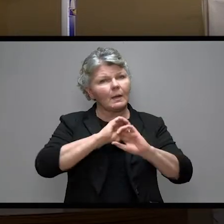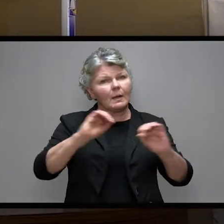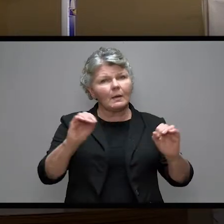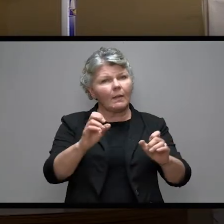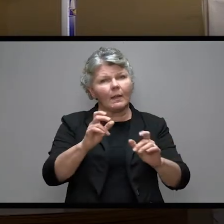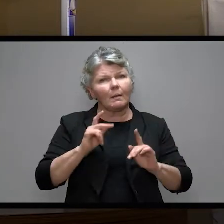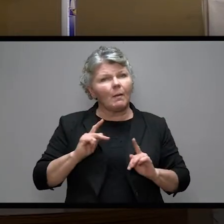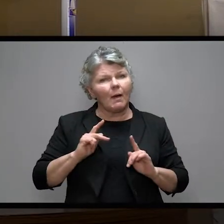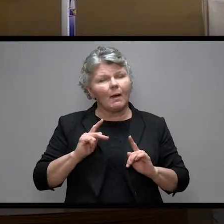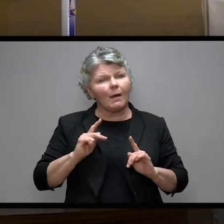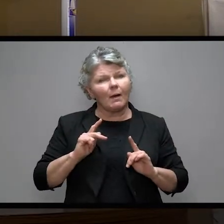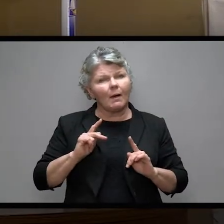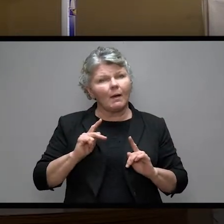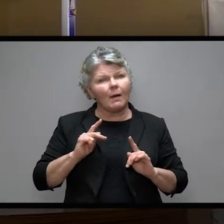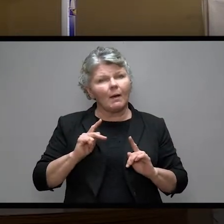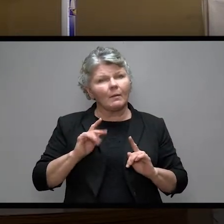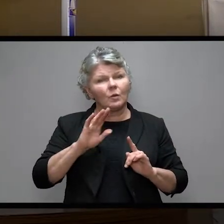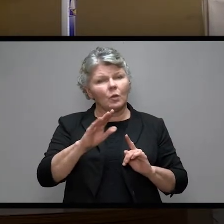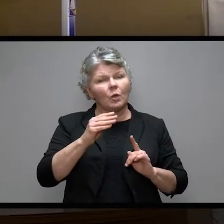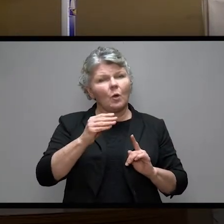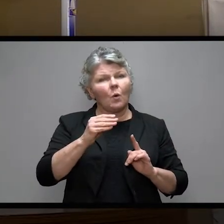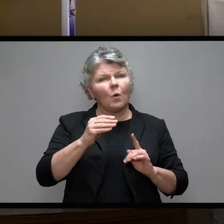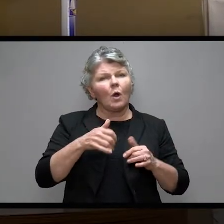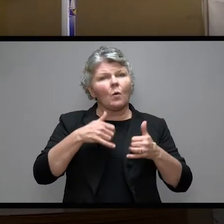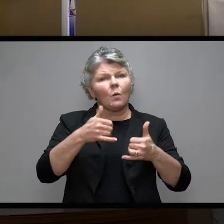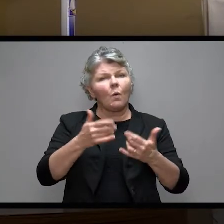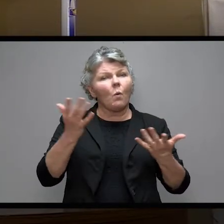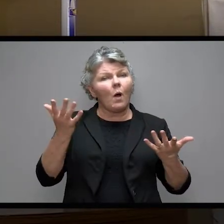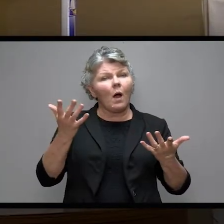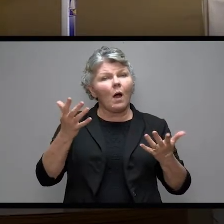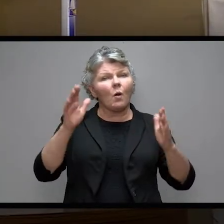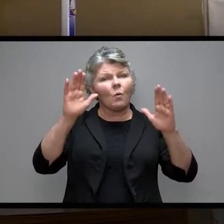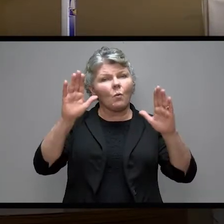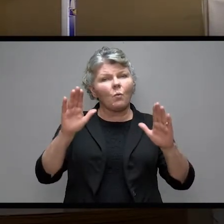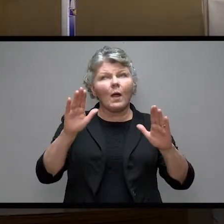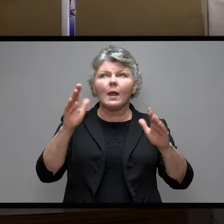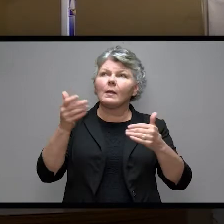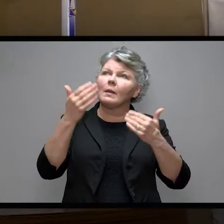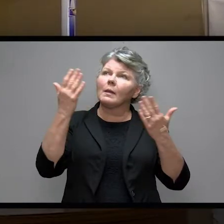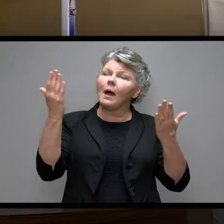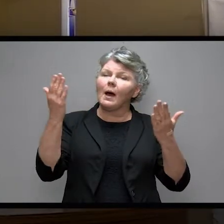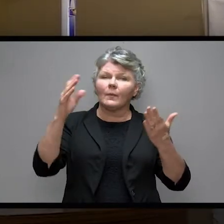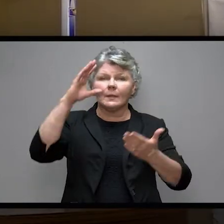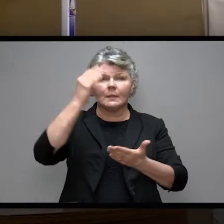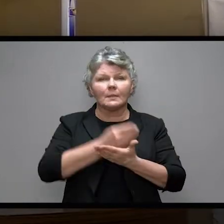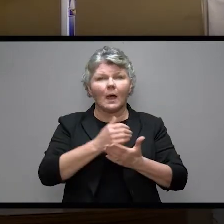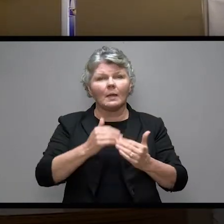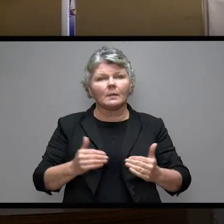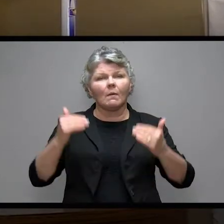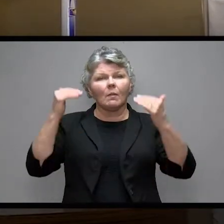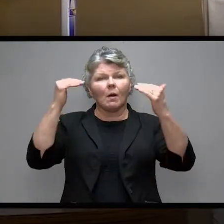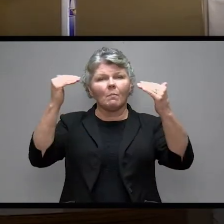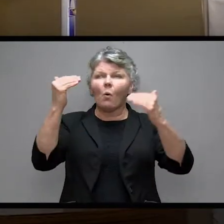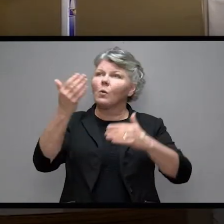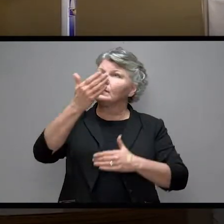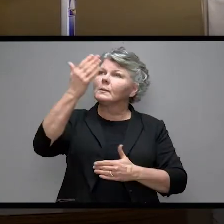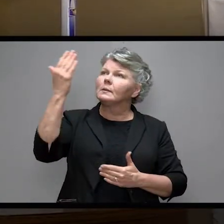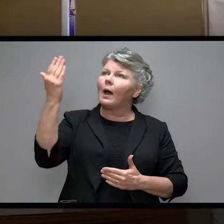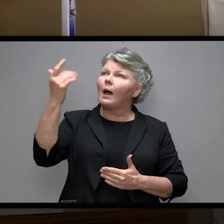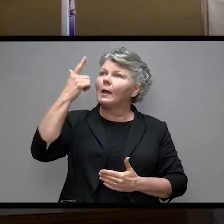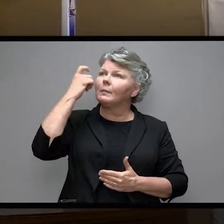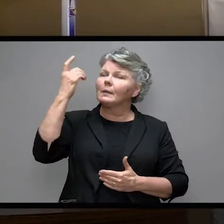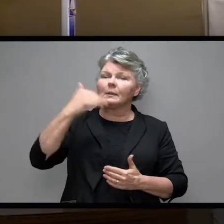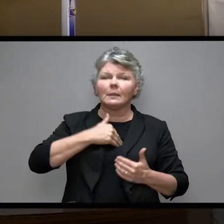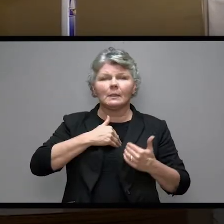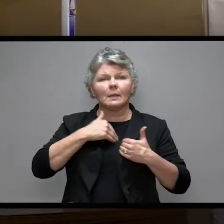return. And your reward will be great. And you will be sons of the Most High. For he is